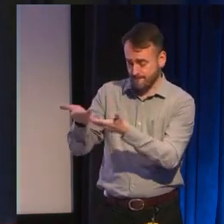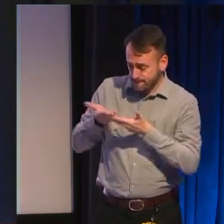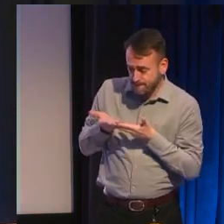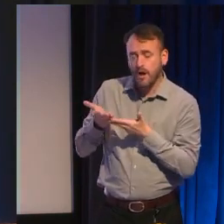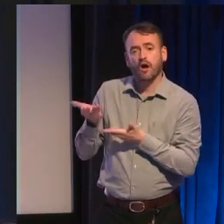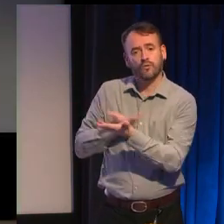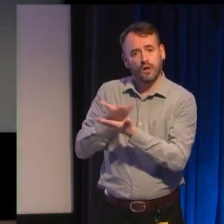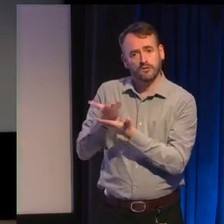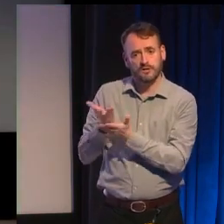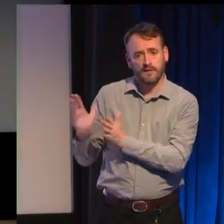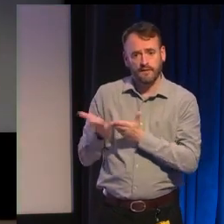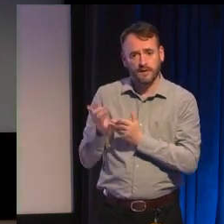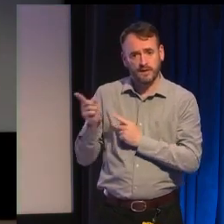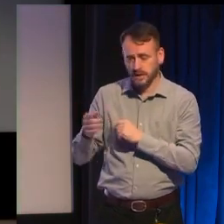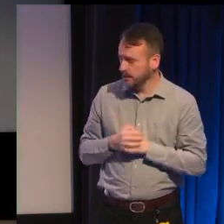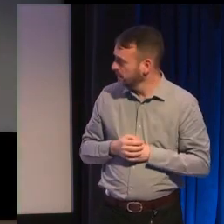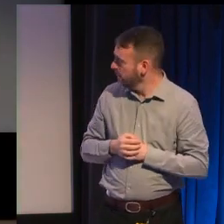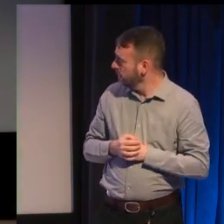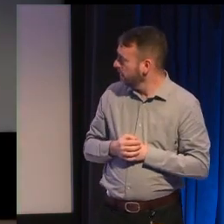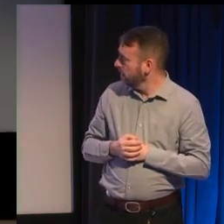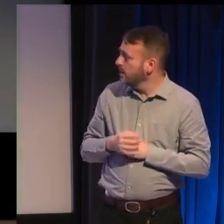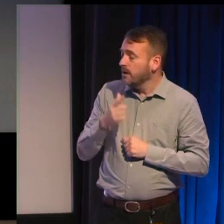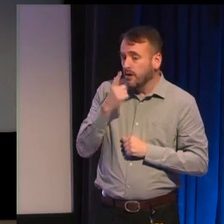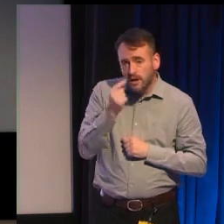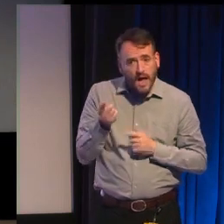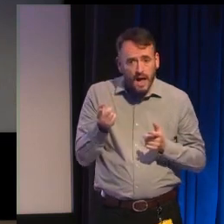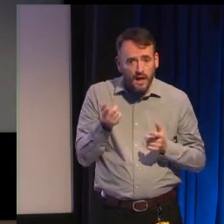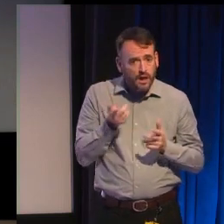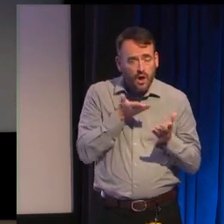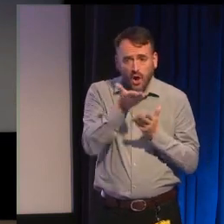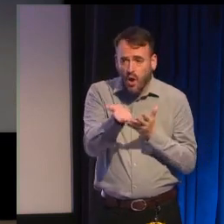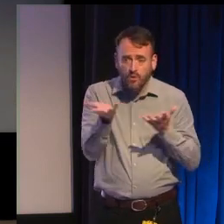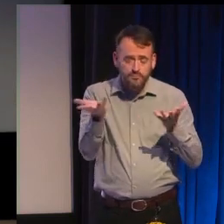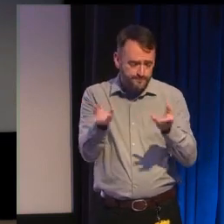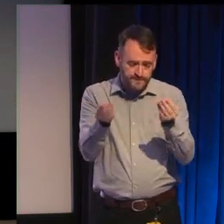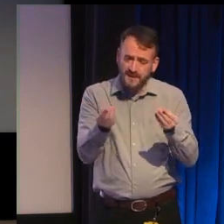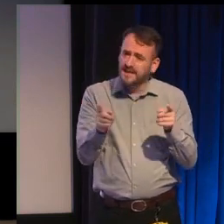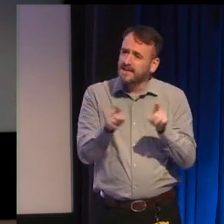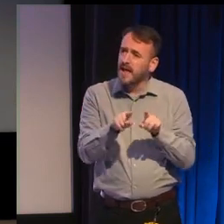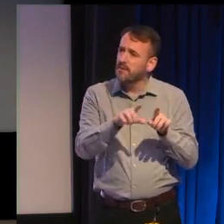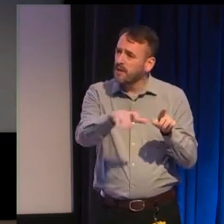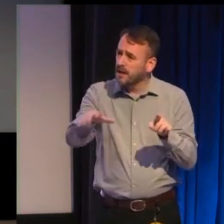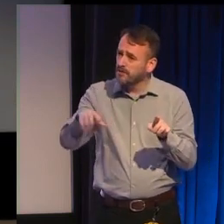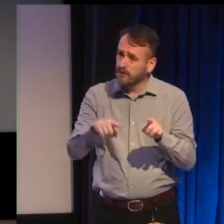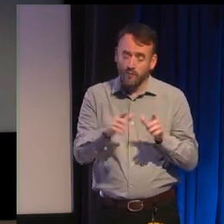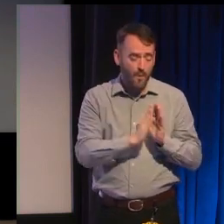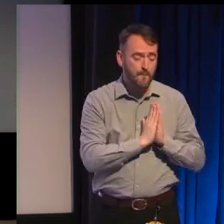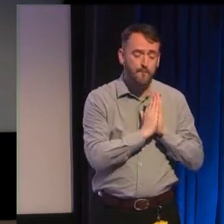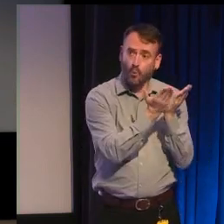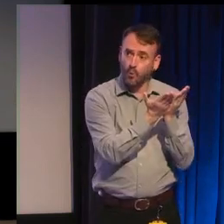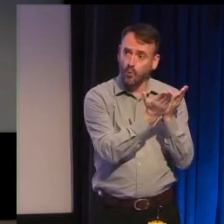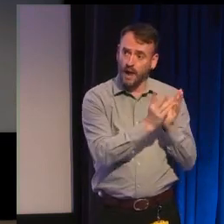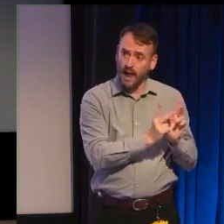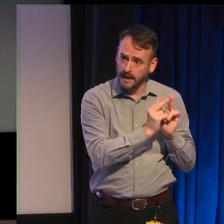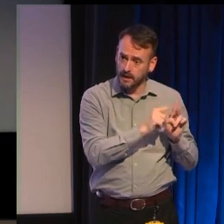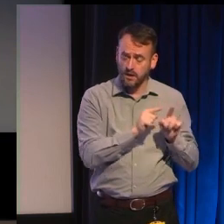you can also poke around some of the same places you would to find a reader for traditional book one great resource is the